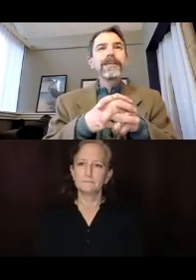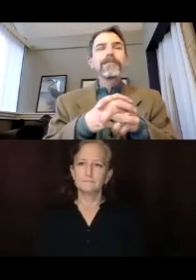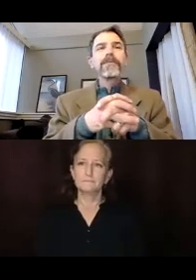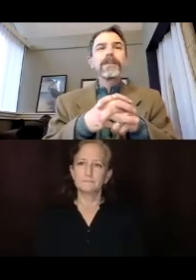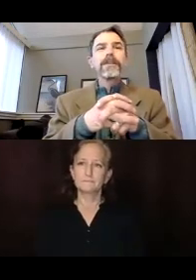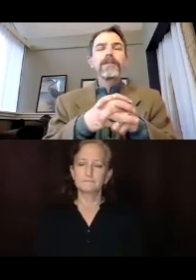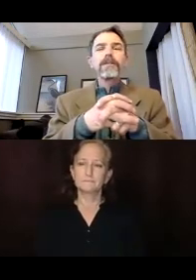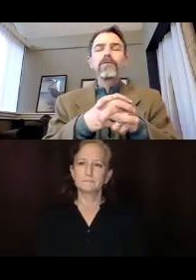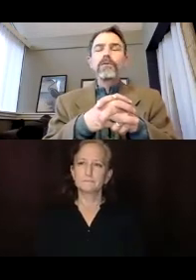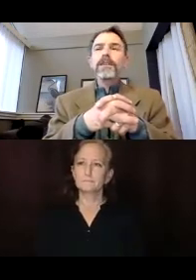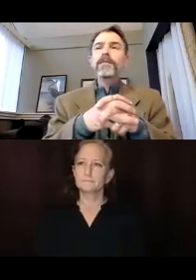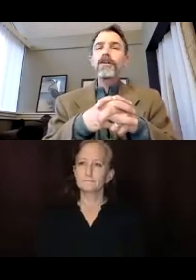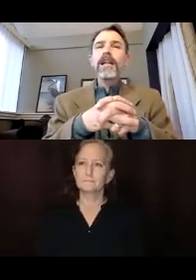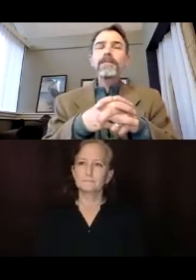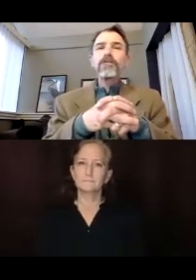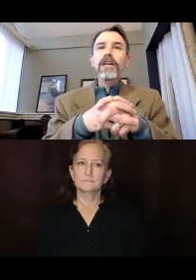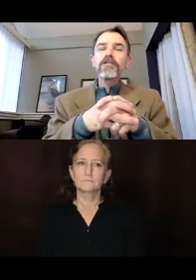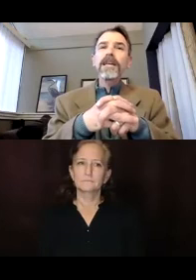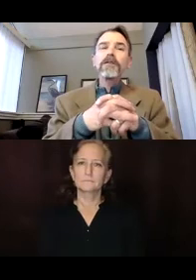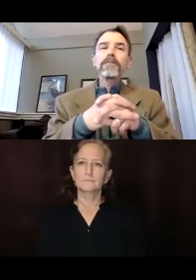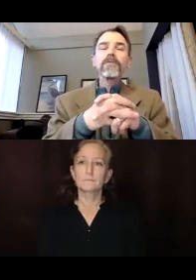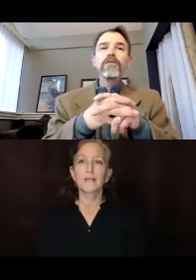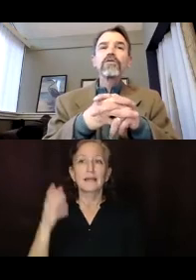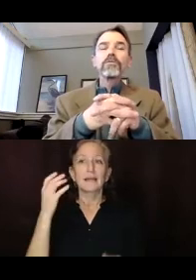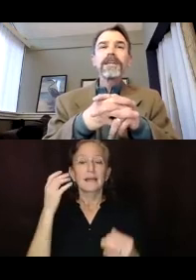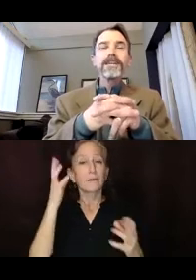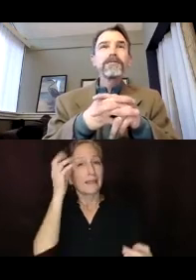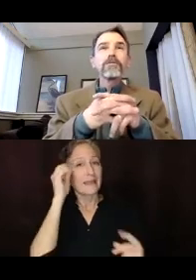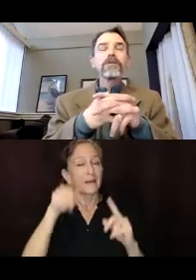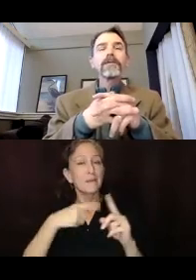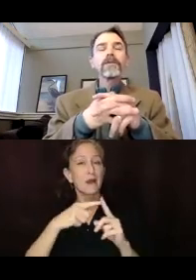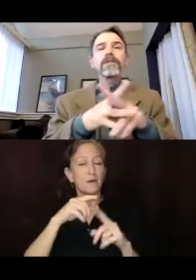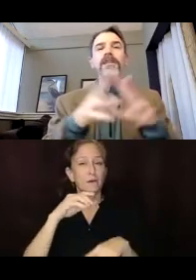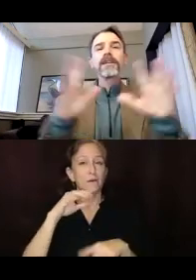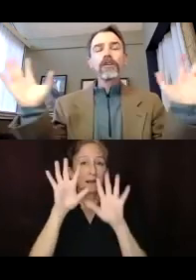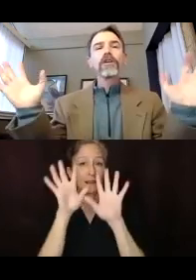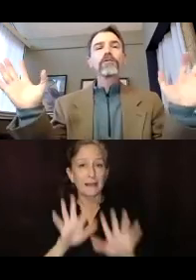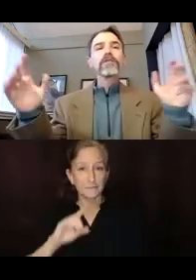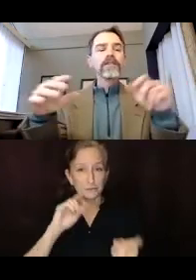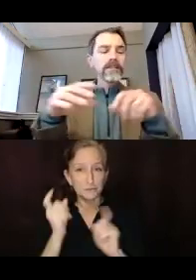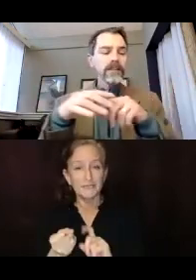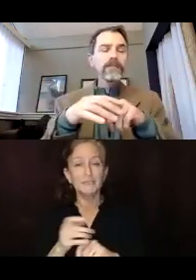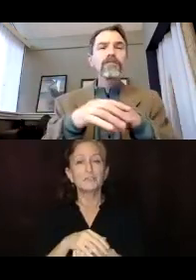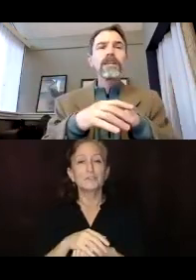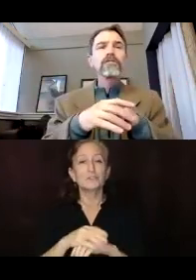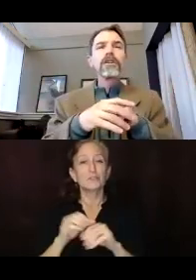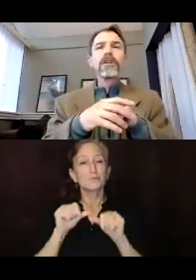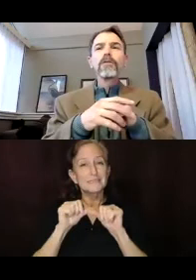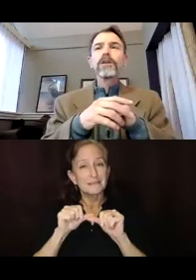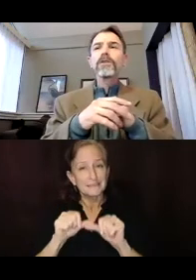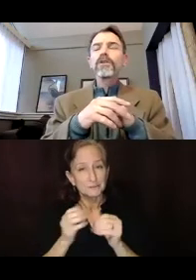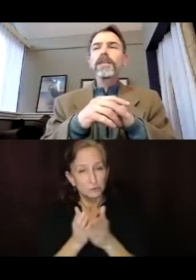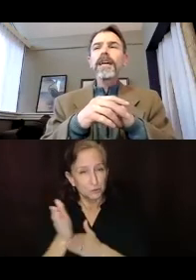Um, when we think about climate change and now I'm sort of zooming in as we think about overall resilience into climate change,